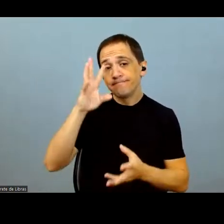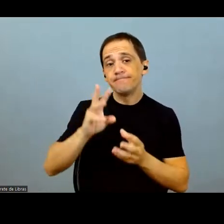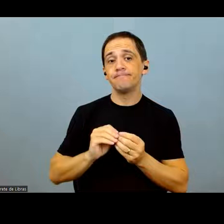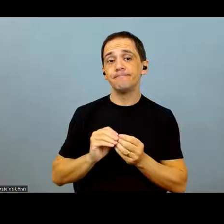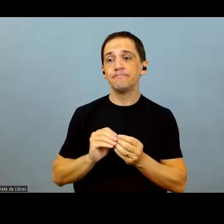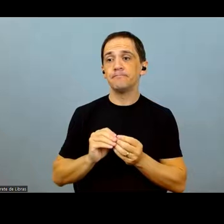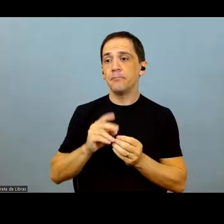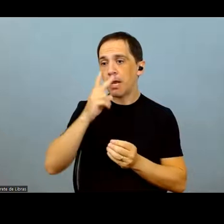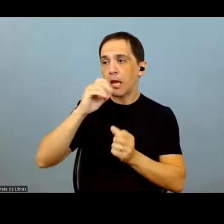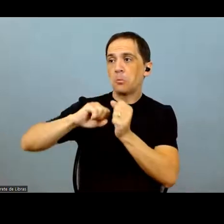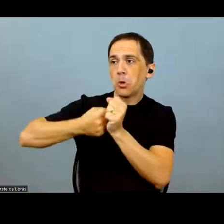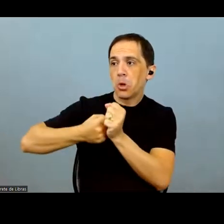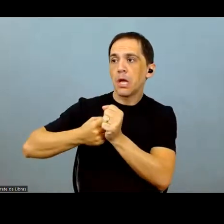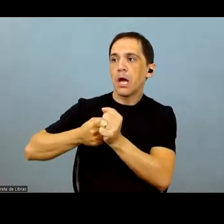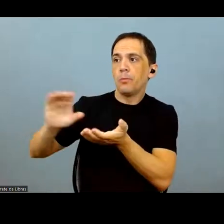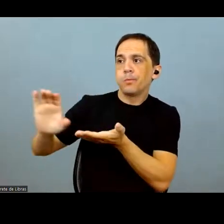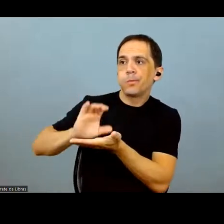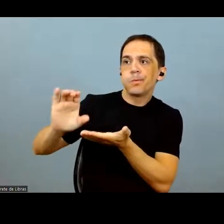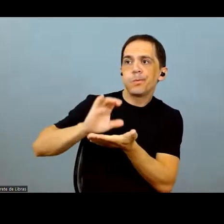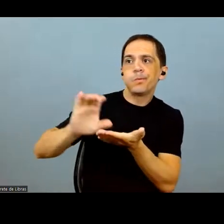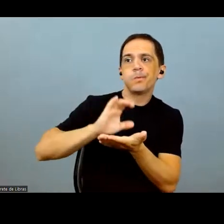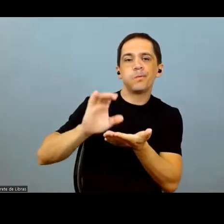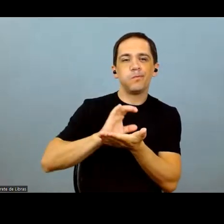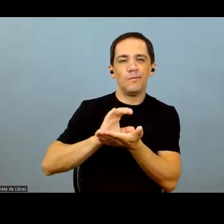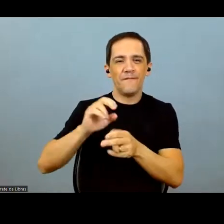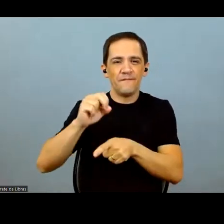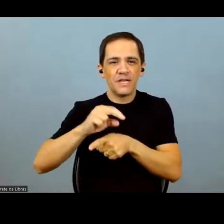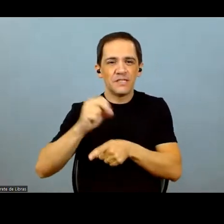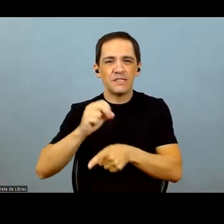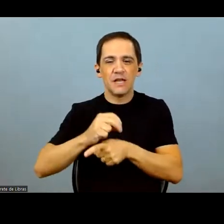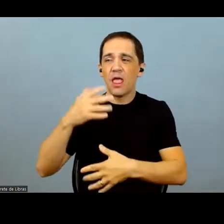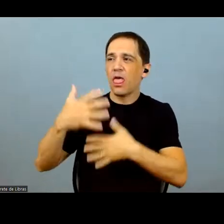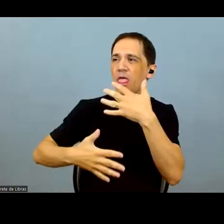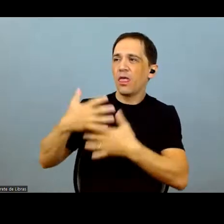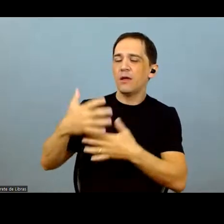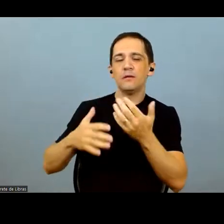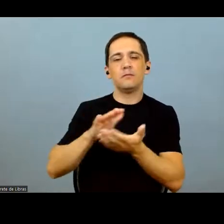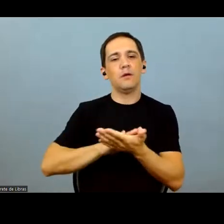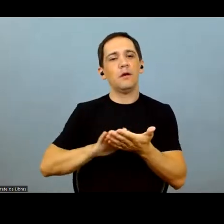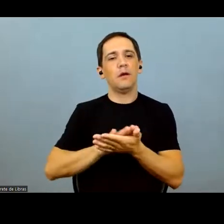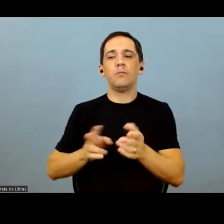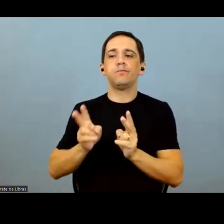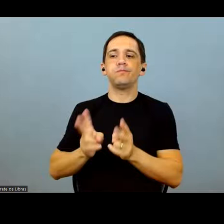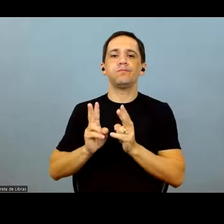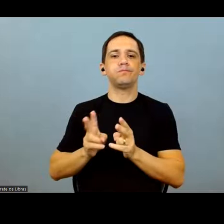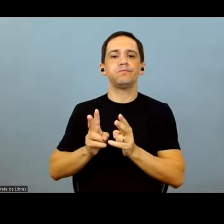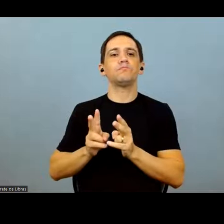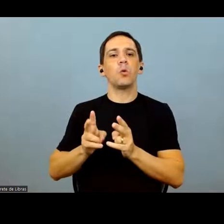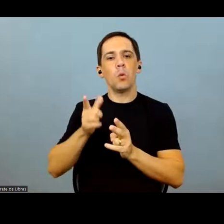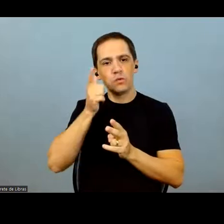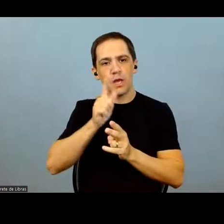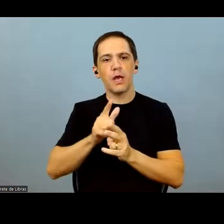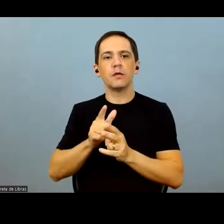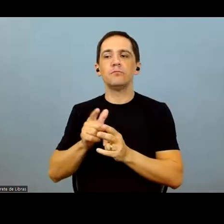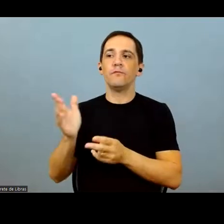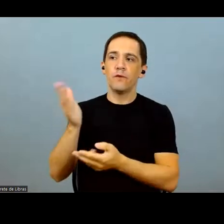So in our vision, Gabrielle, fertilizer supply won't be a problem this year.